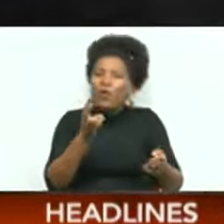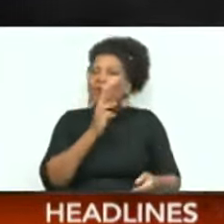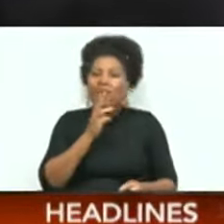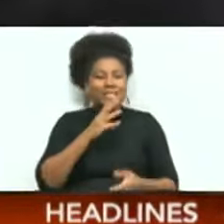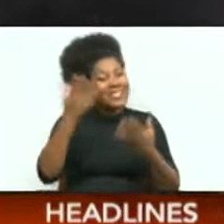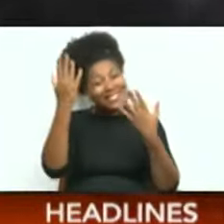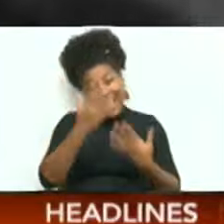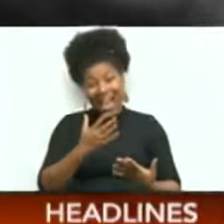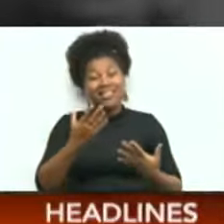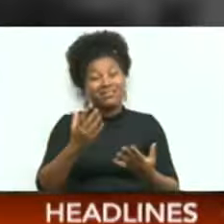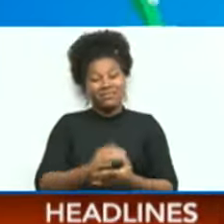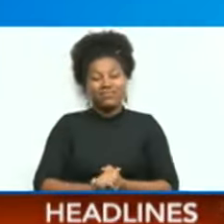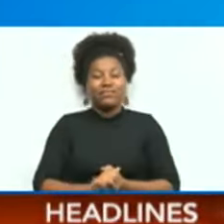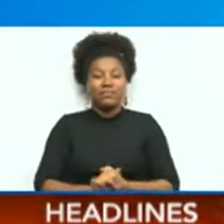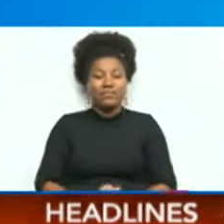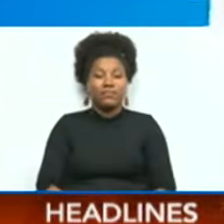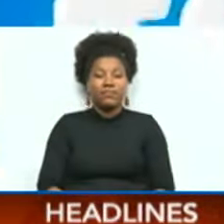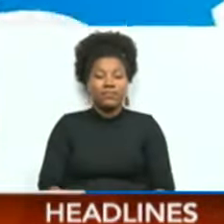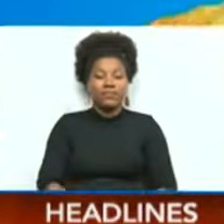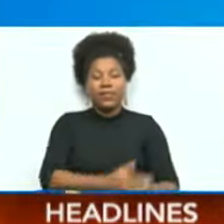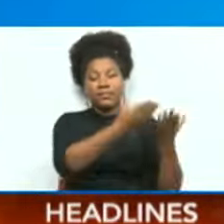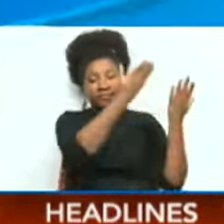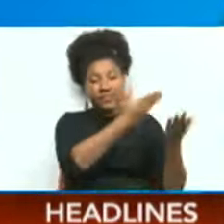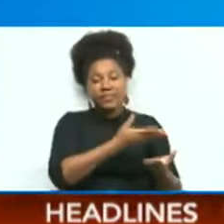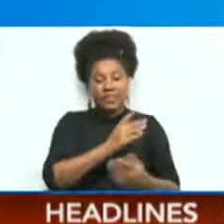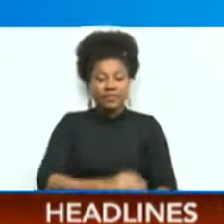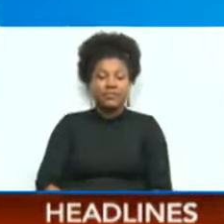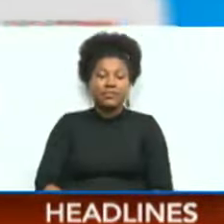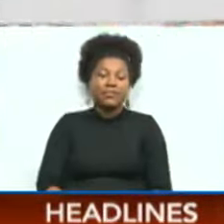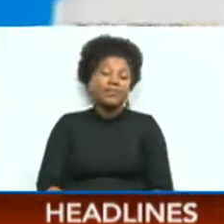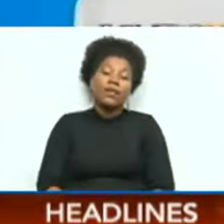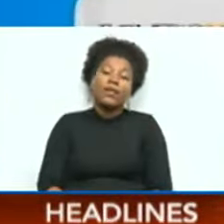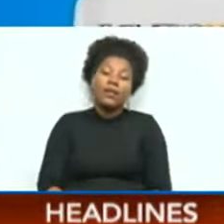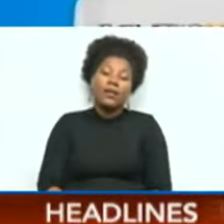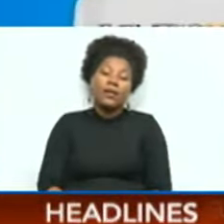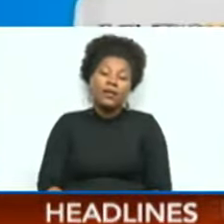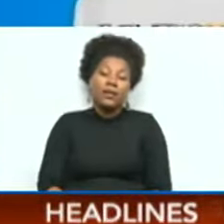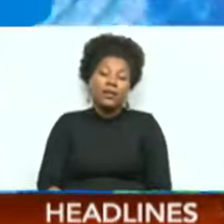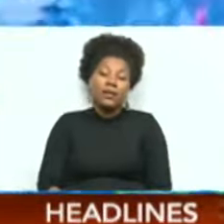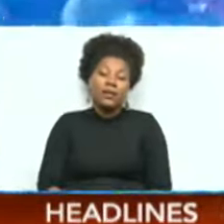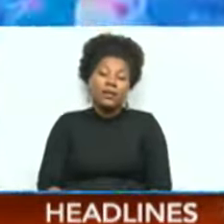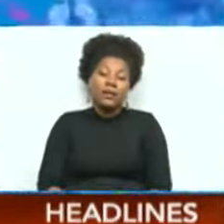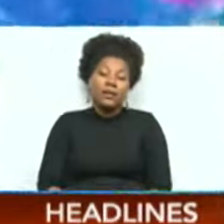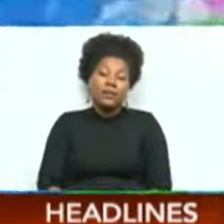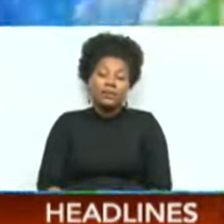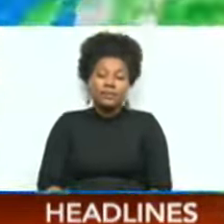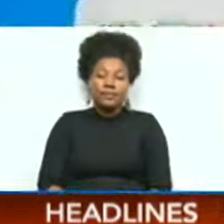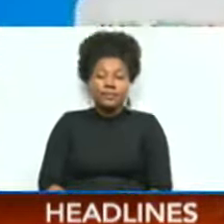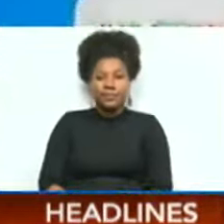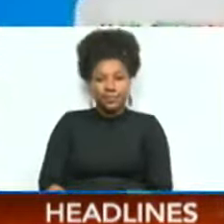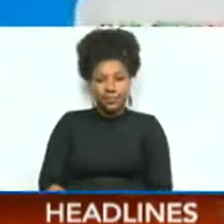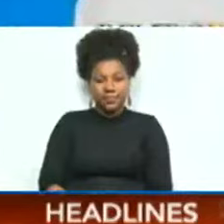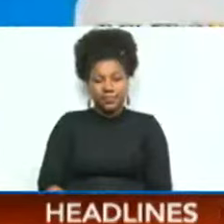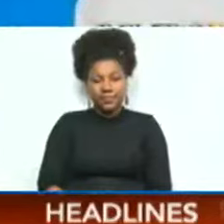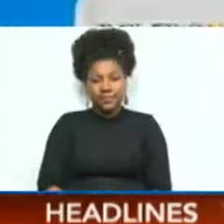The people say, brought to you by Excel Health TT, the official supplement of the CPL.